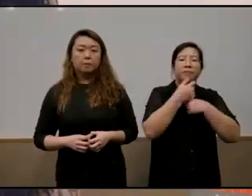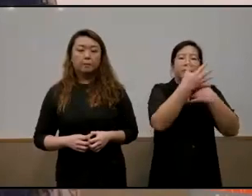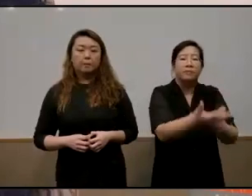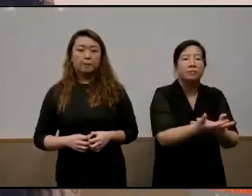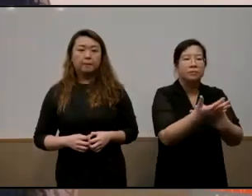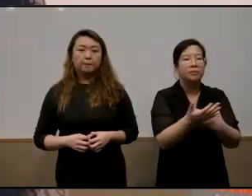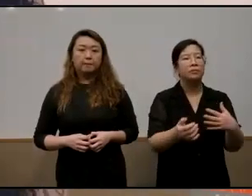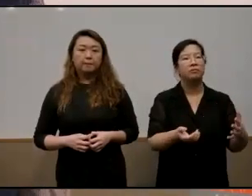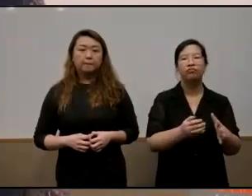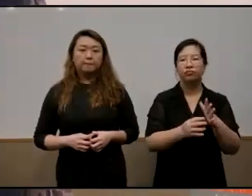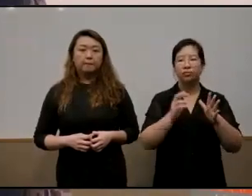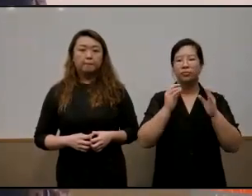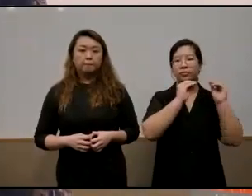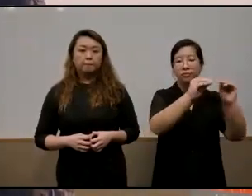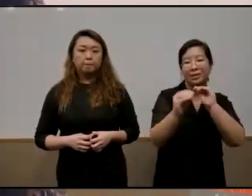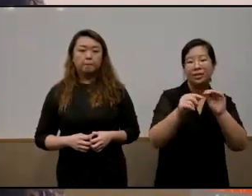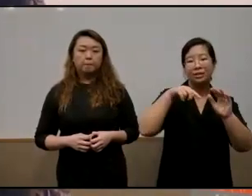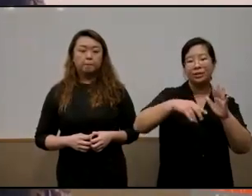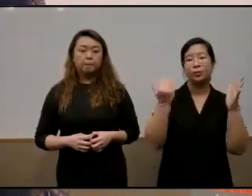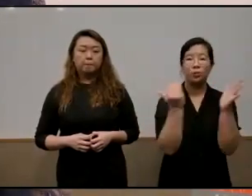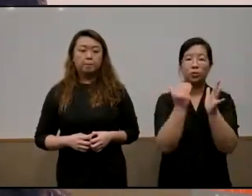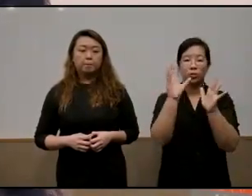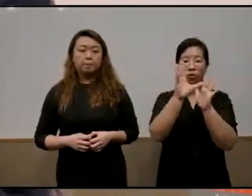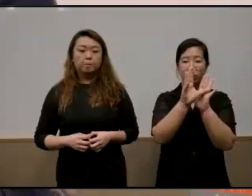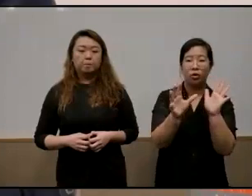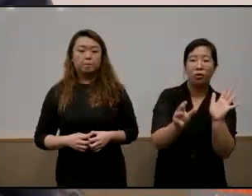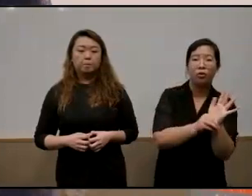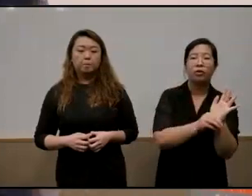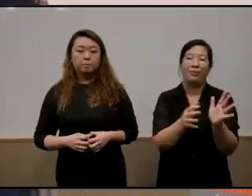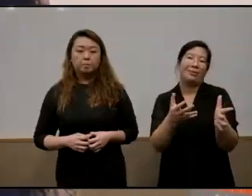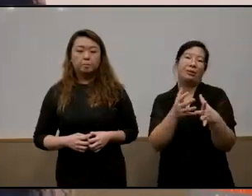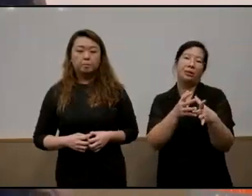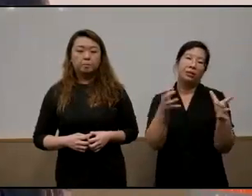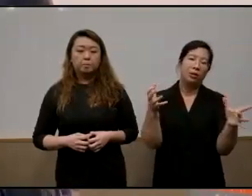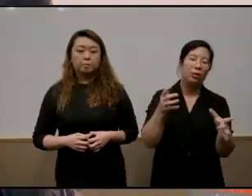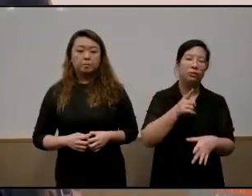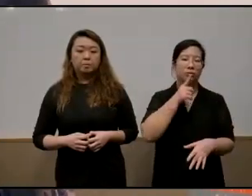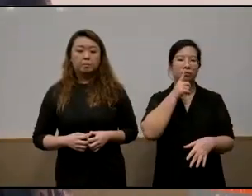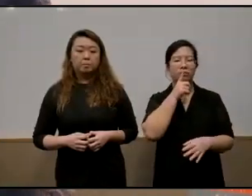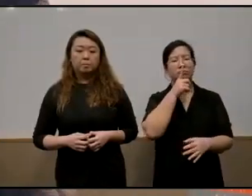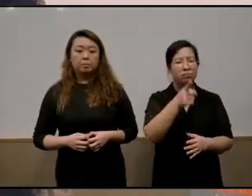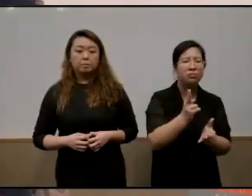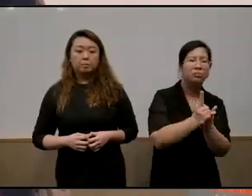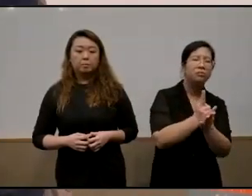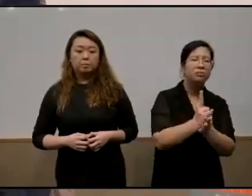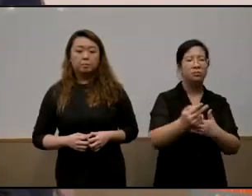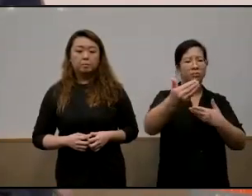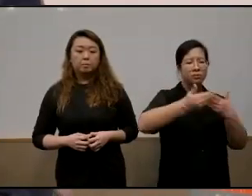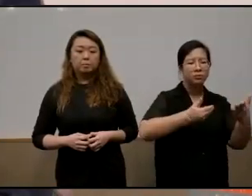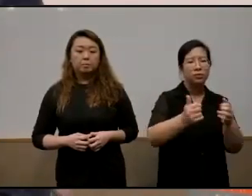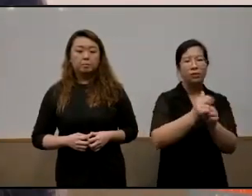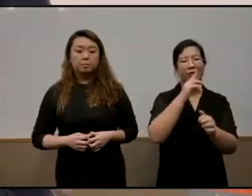the the revised curriculum lots of authentic interactions with the children uh and therefore lots of time so